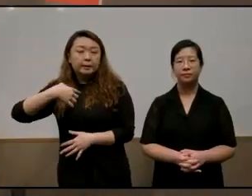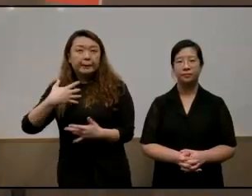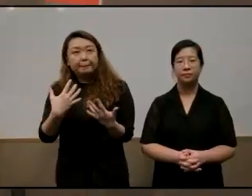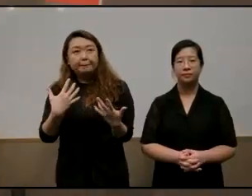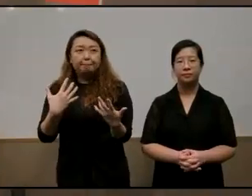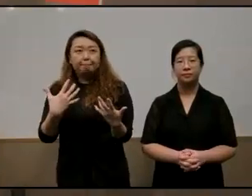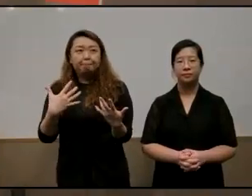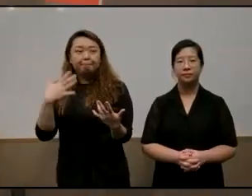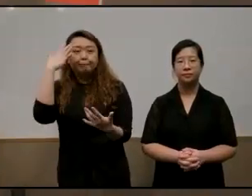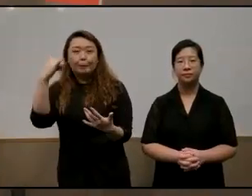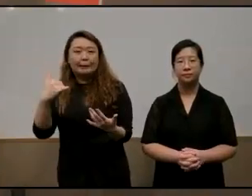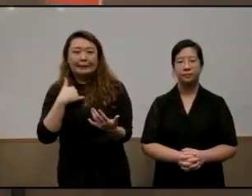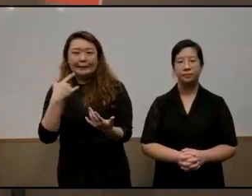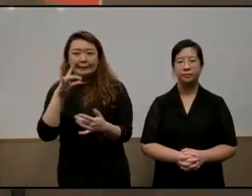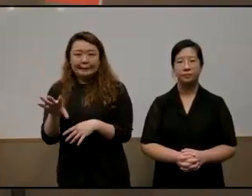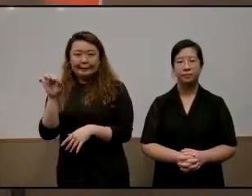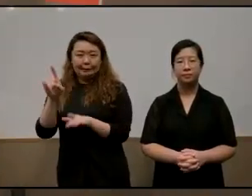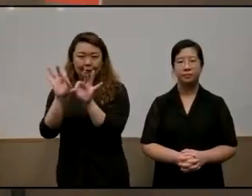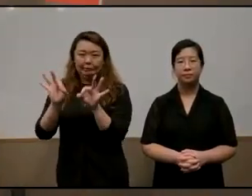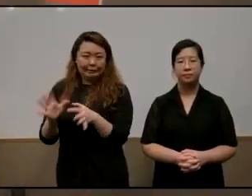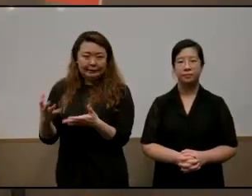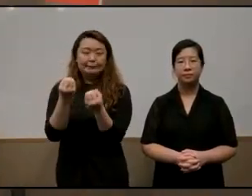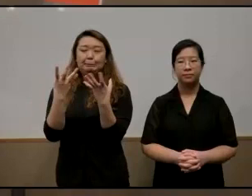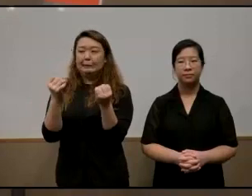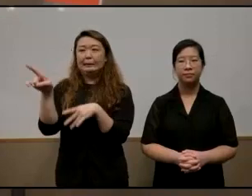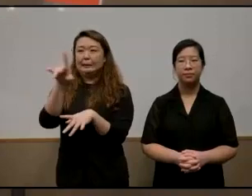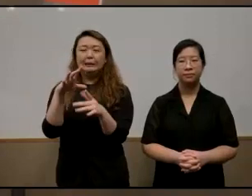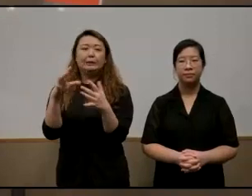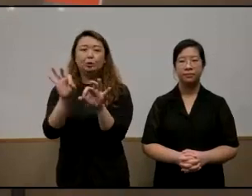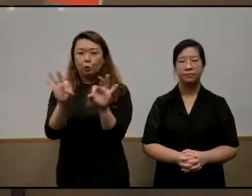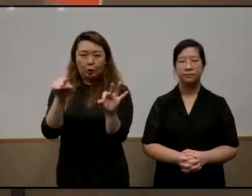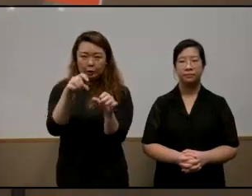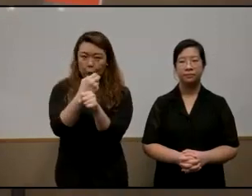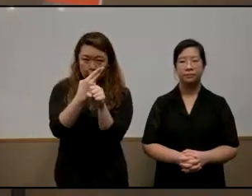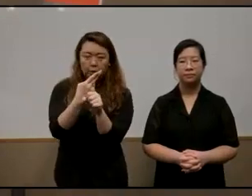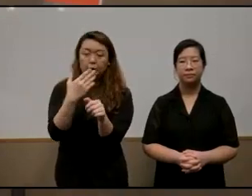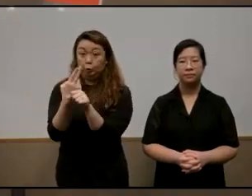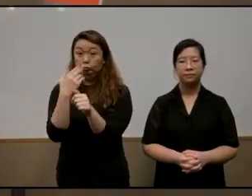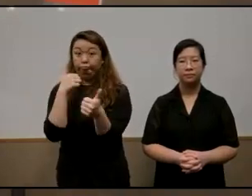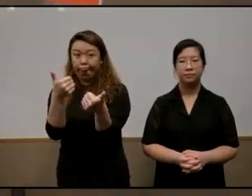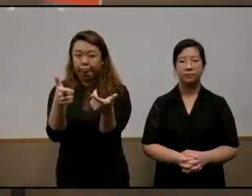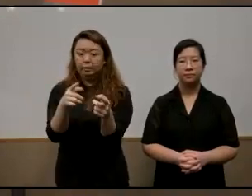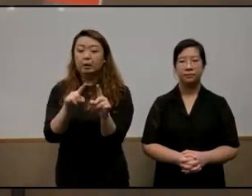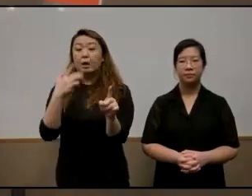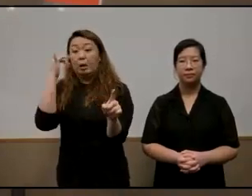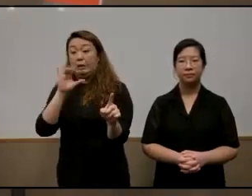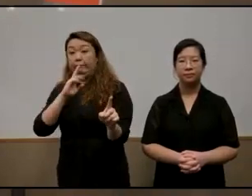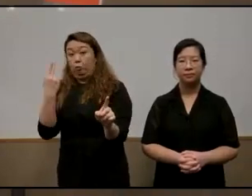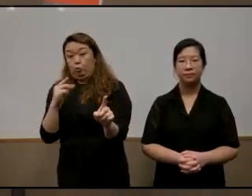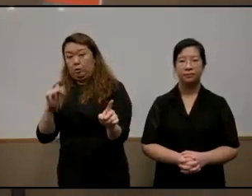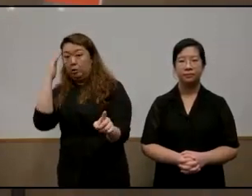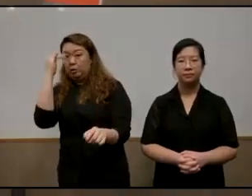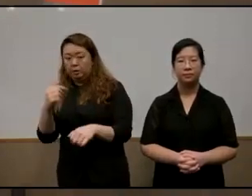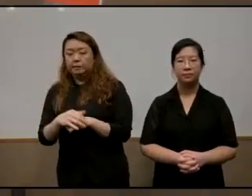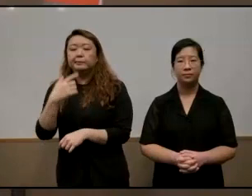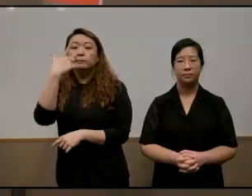why i didn't choose a board using framework although a lot of scholars use that and use it very well um is i think